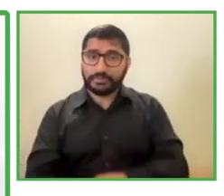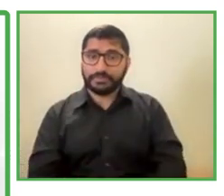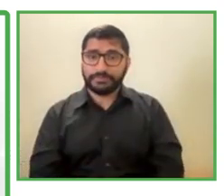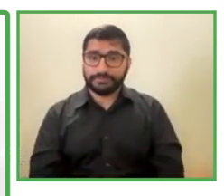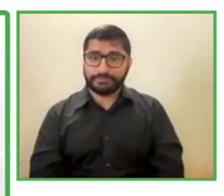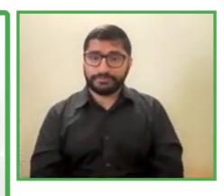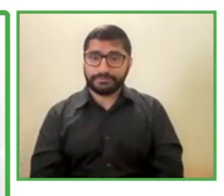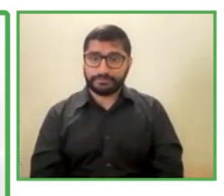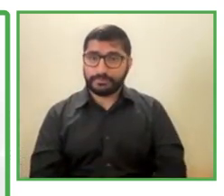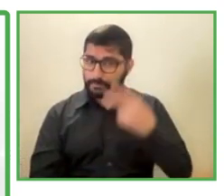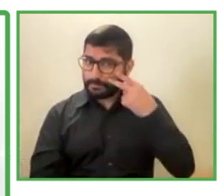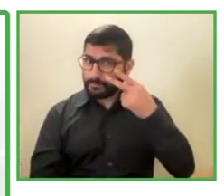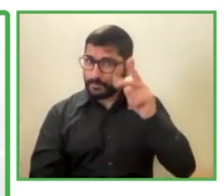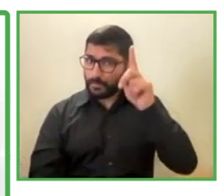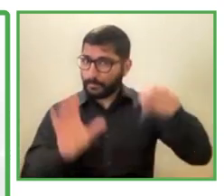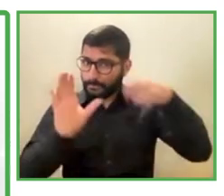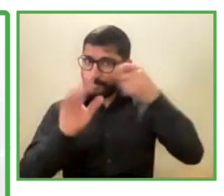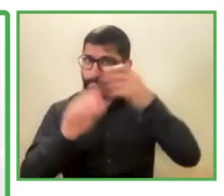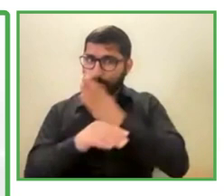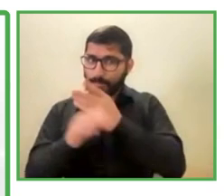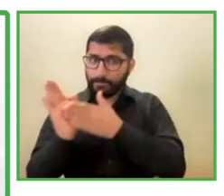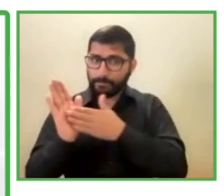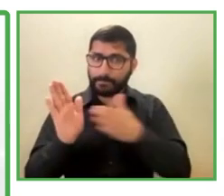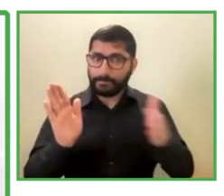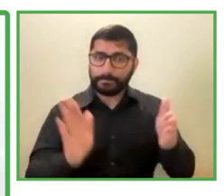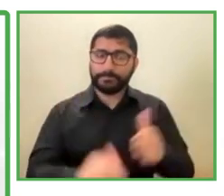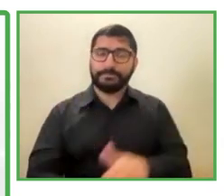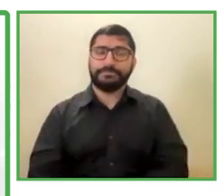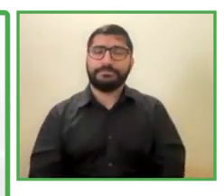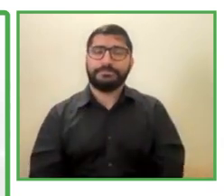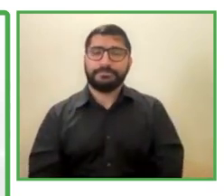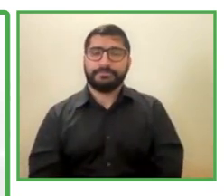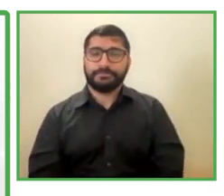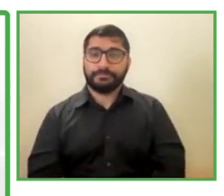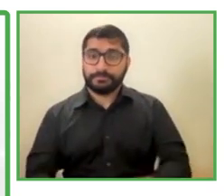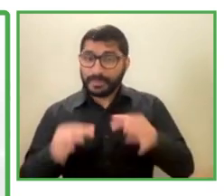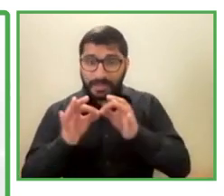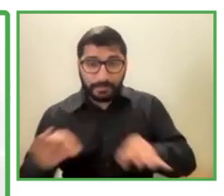there's a, there's a, little video here, but it's basic that,